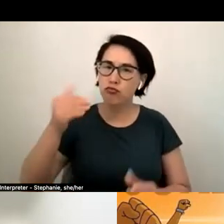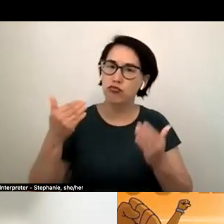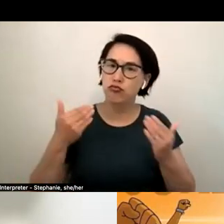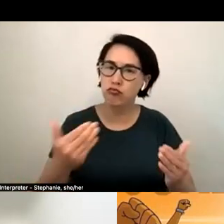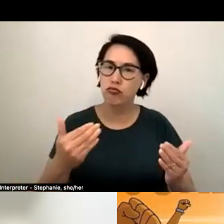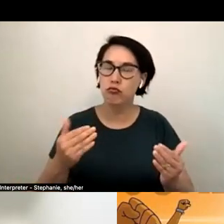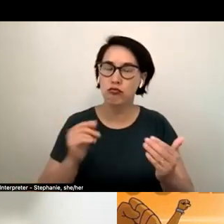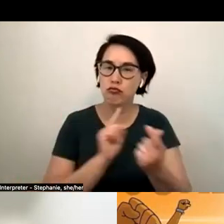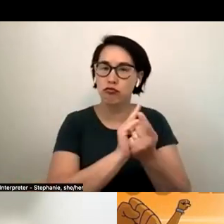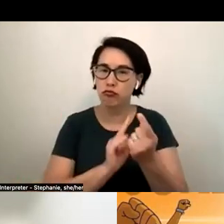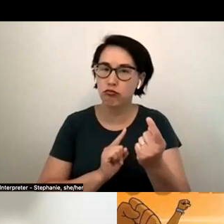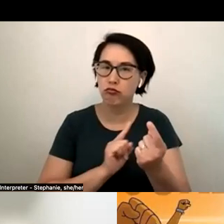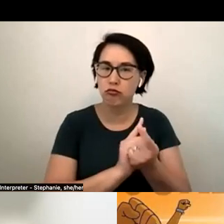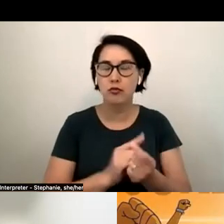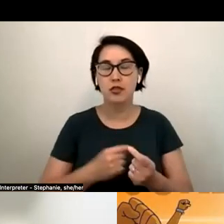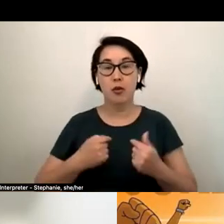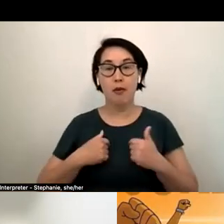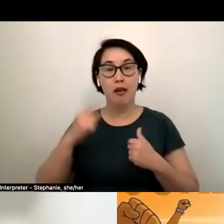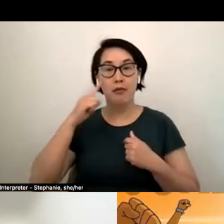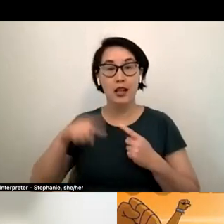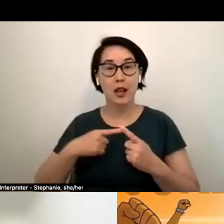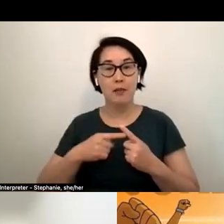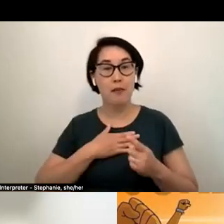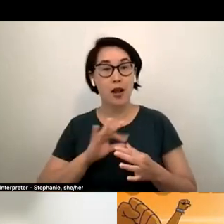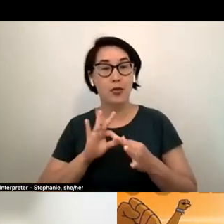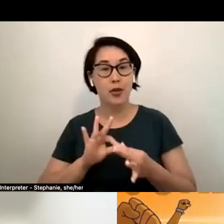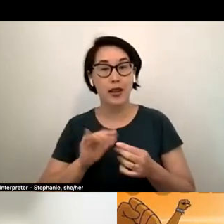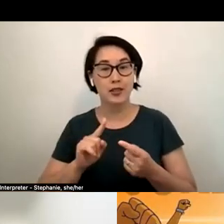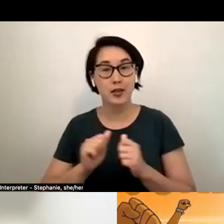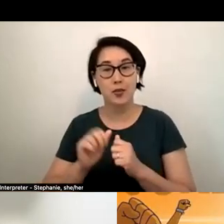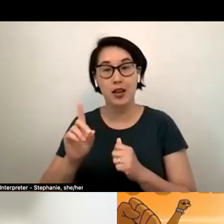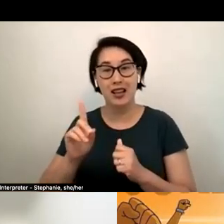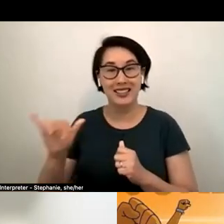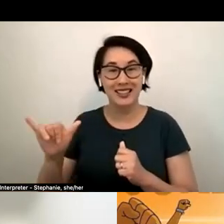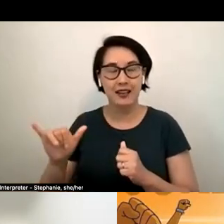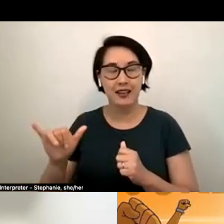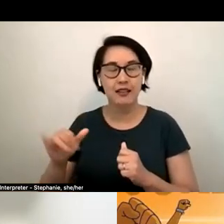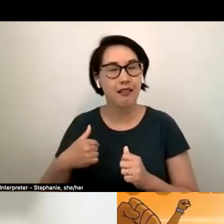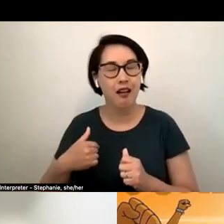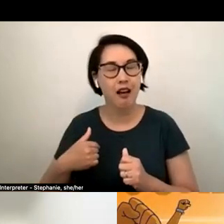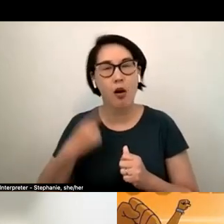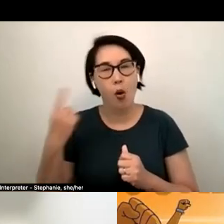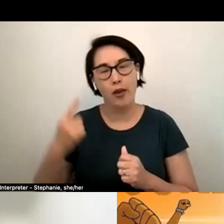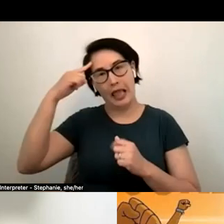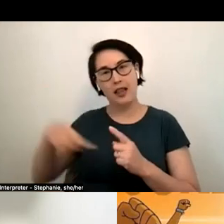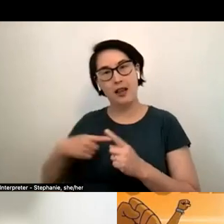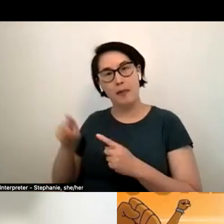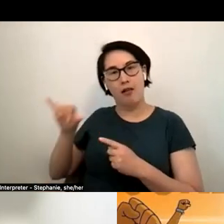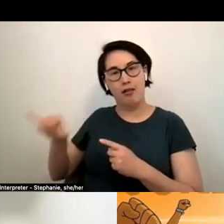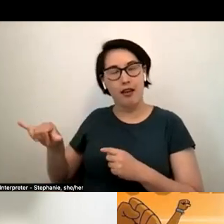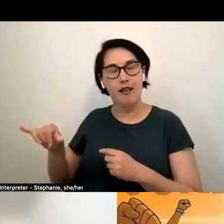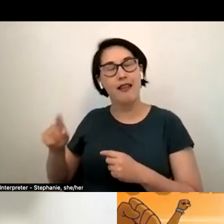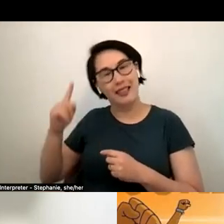other folks um i always understand that in order for us to move forward we have to